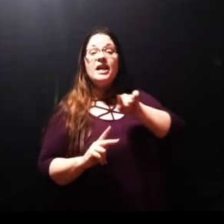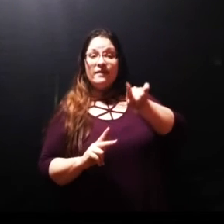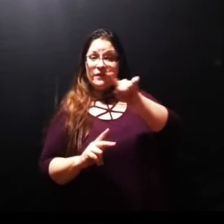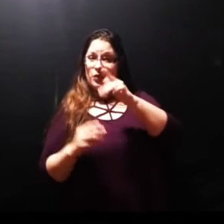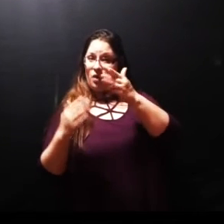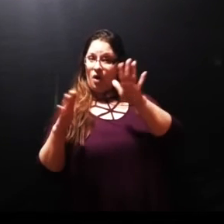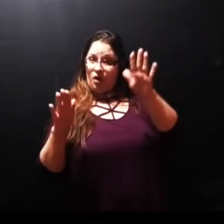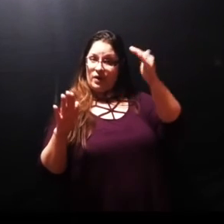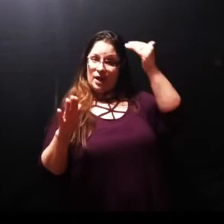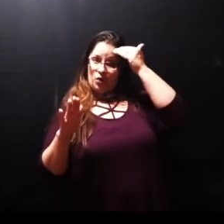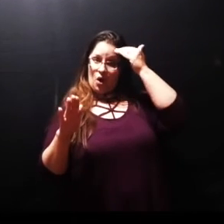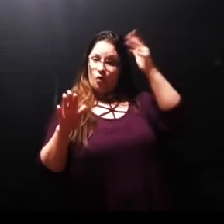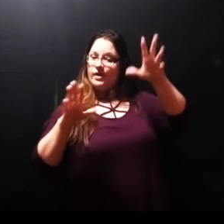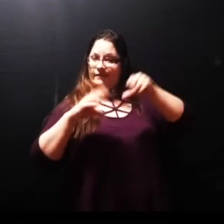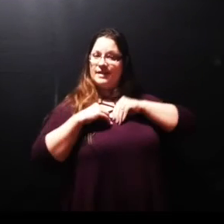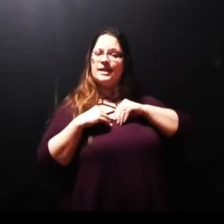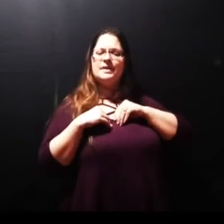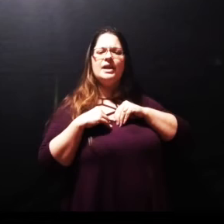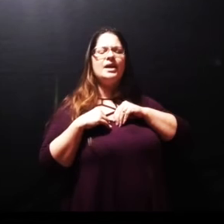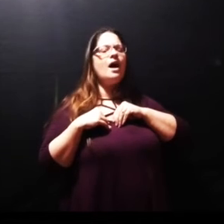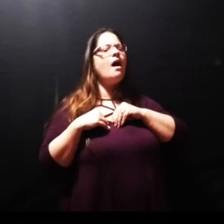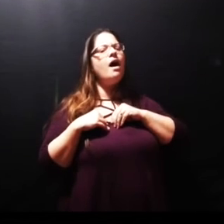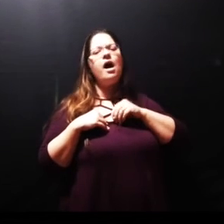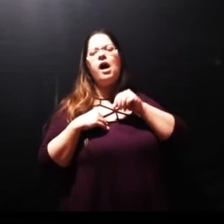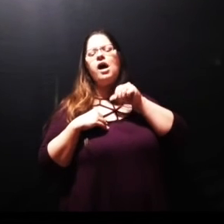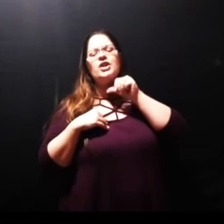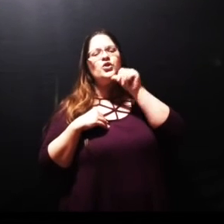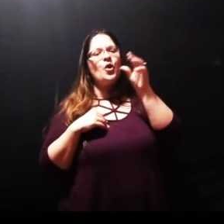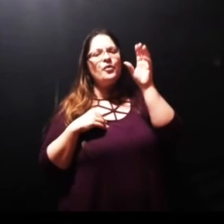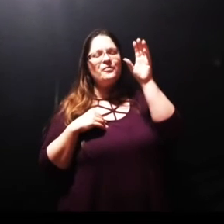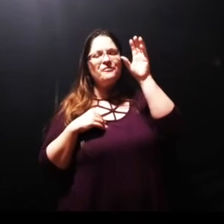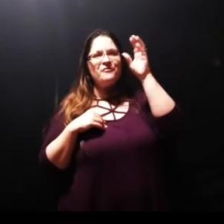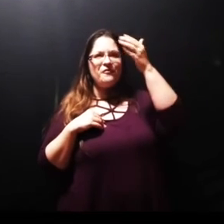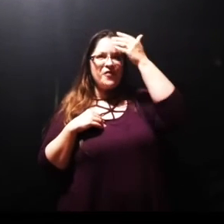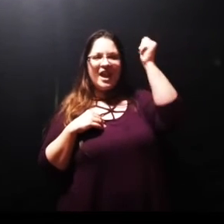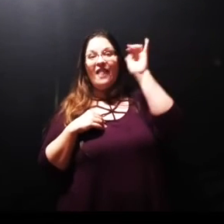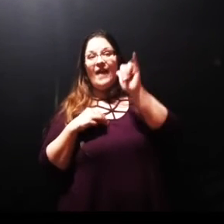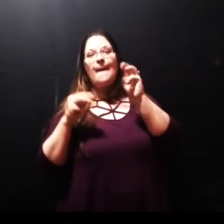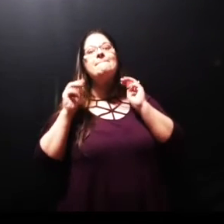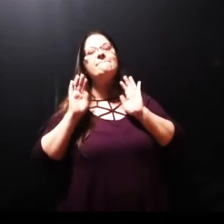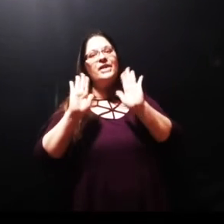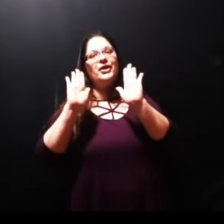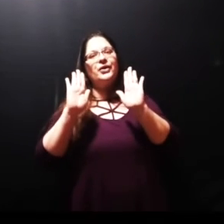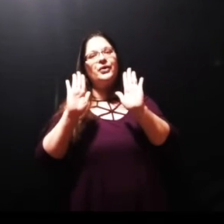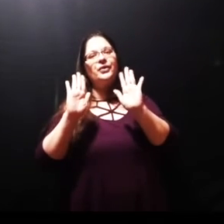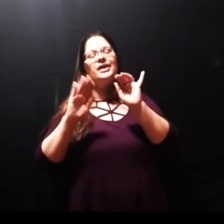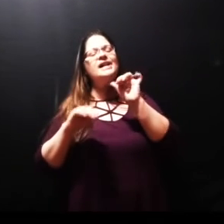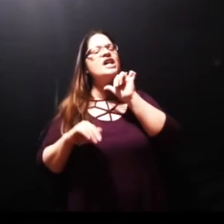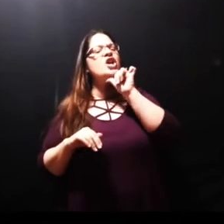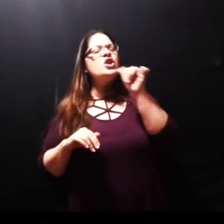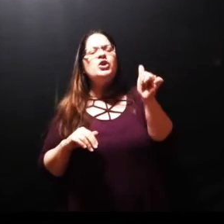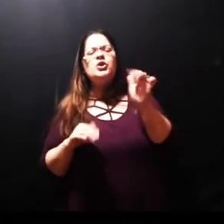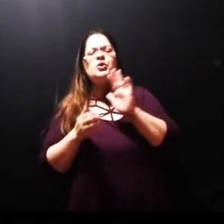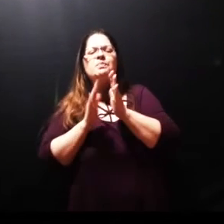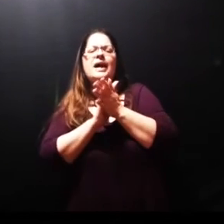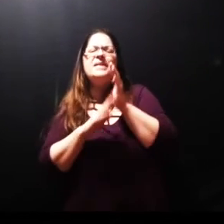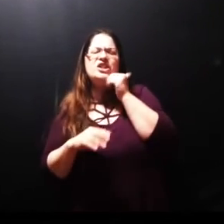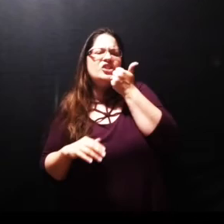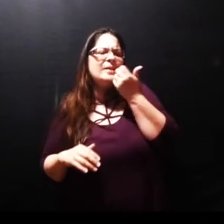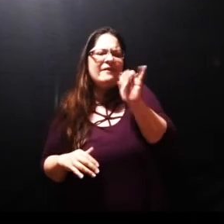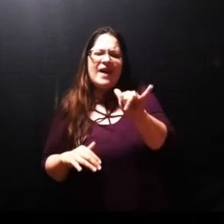miracle poured in your life don't ever take it for granted don't ever be ashamed of it don't ever hide it don't